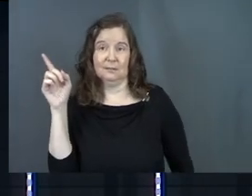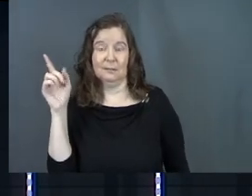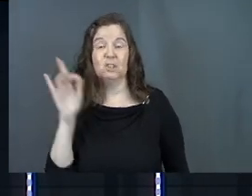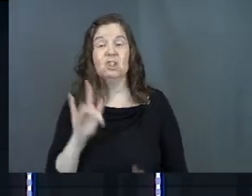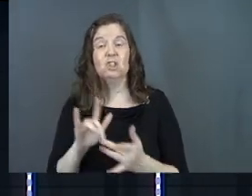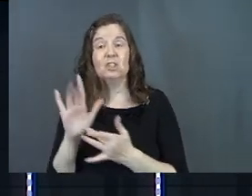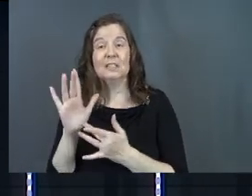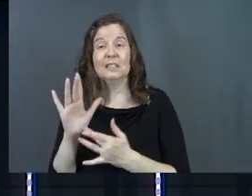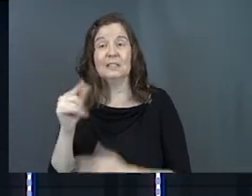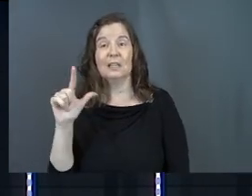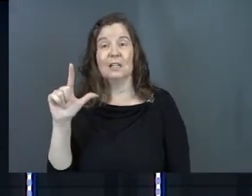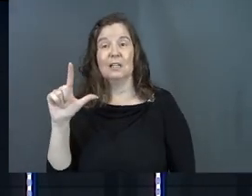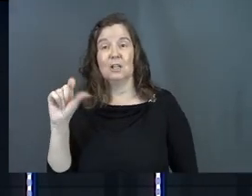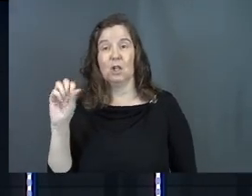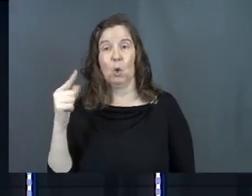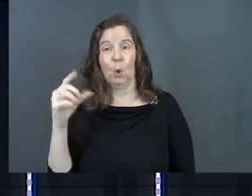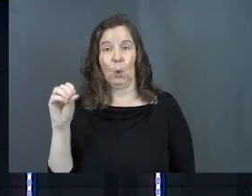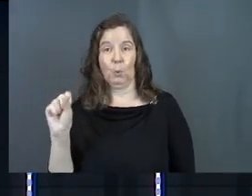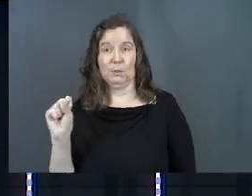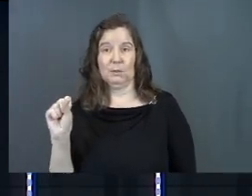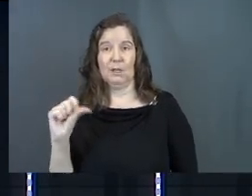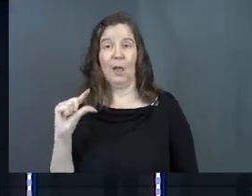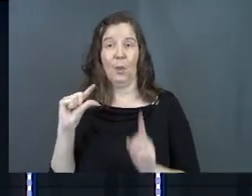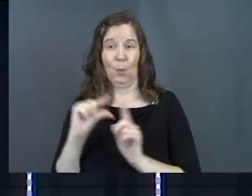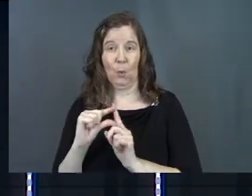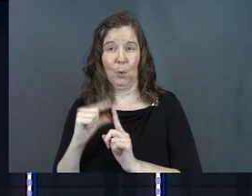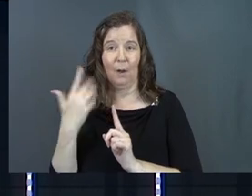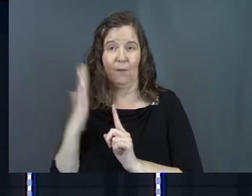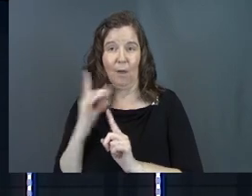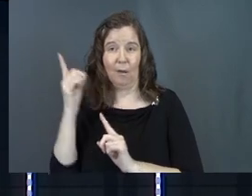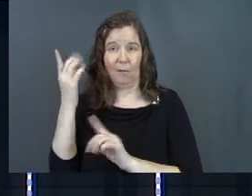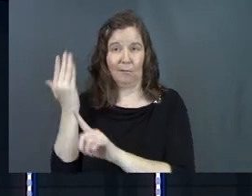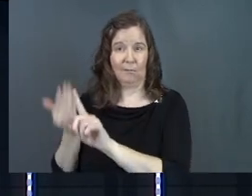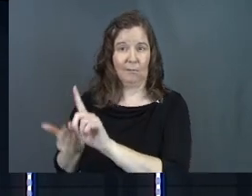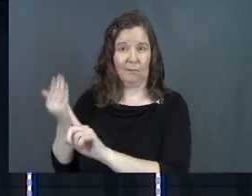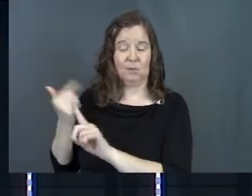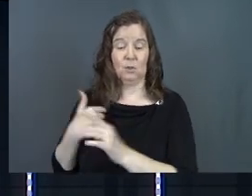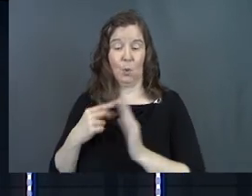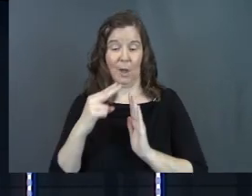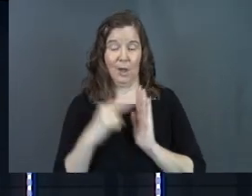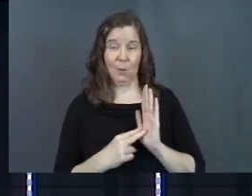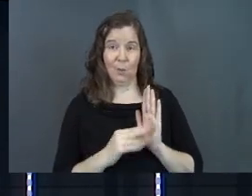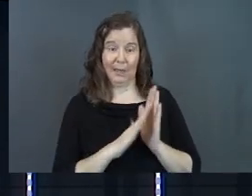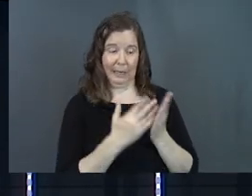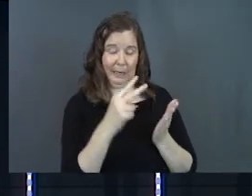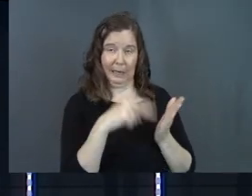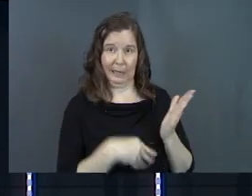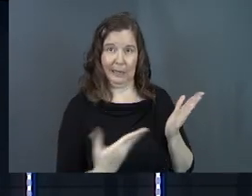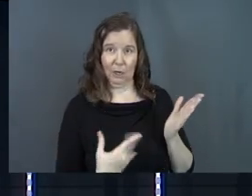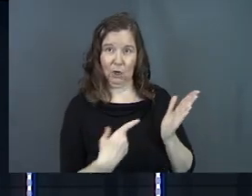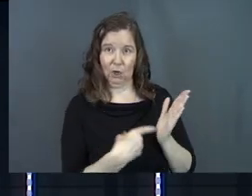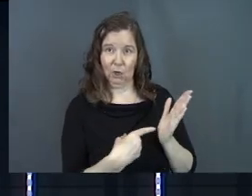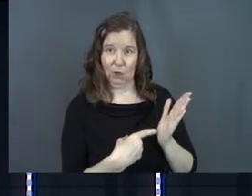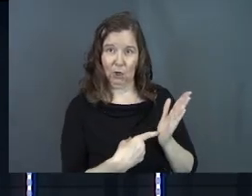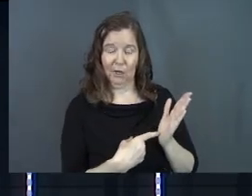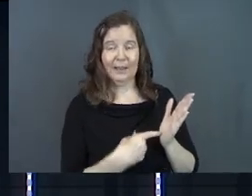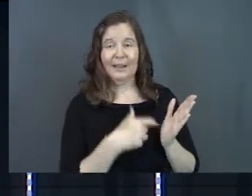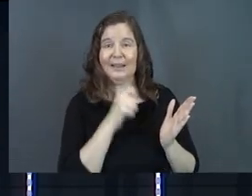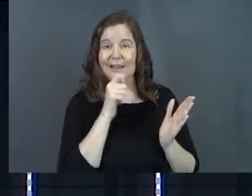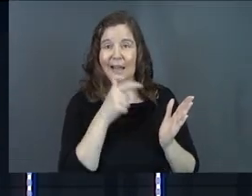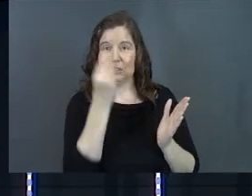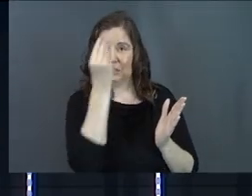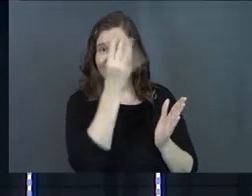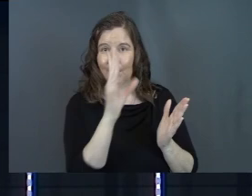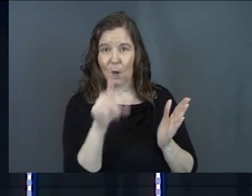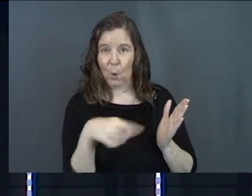Jesus is the logos. And so I read the word of God in here and it's not